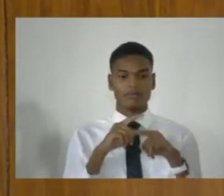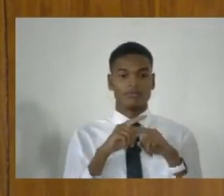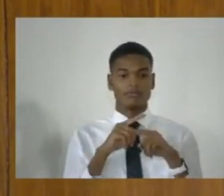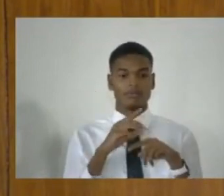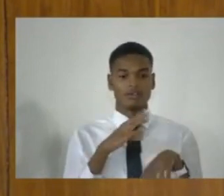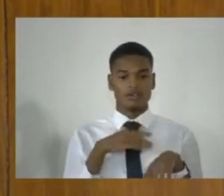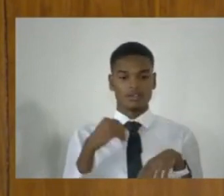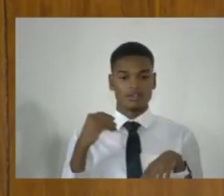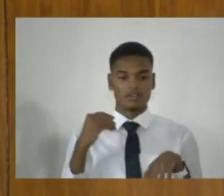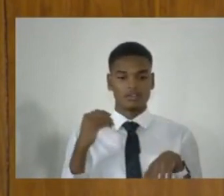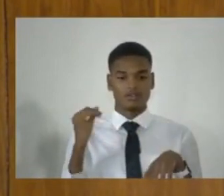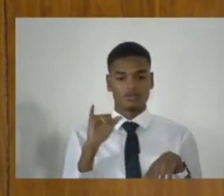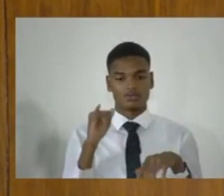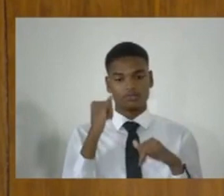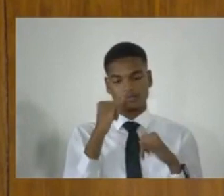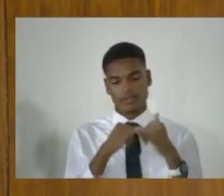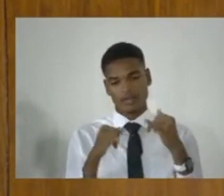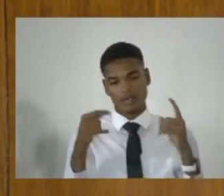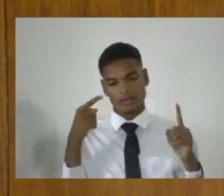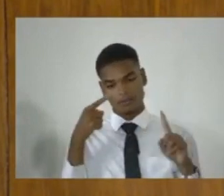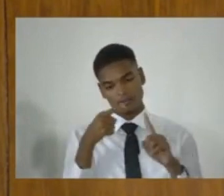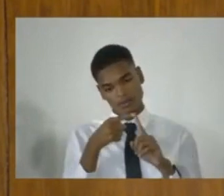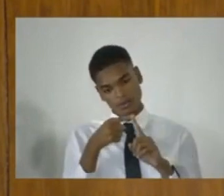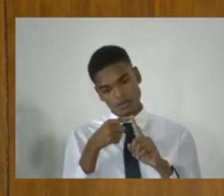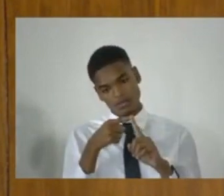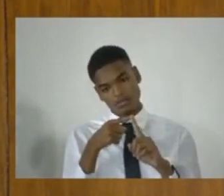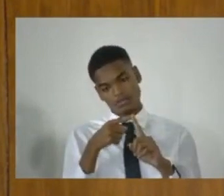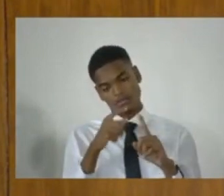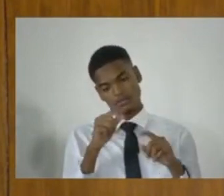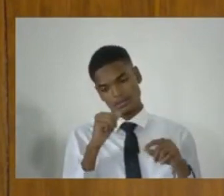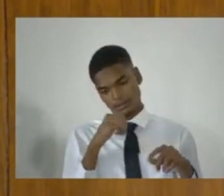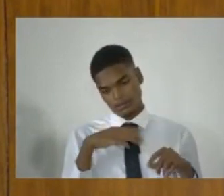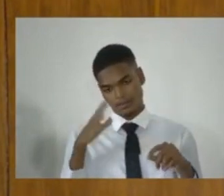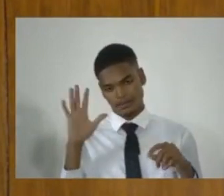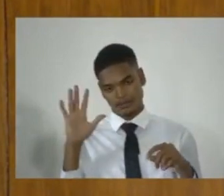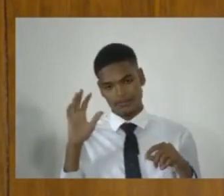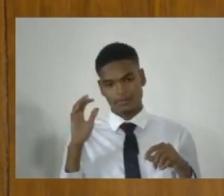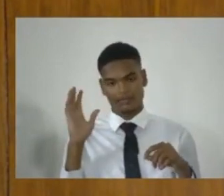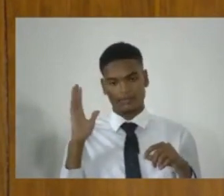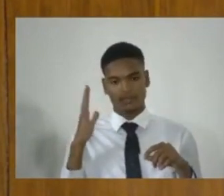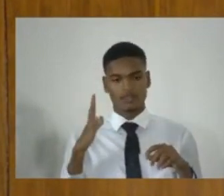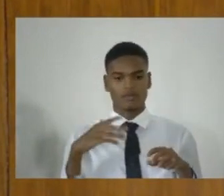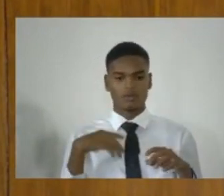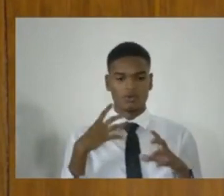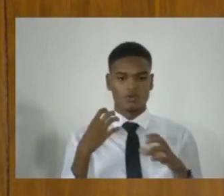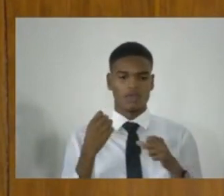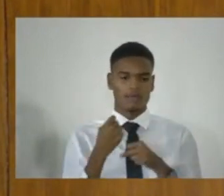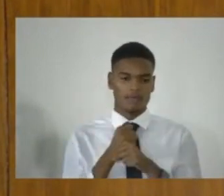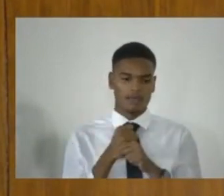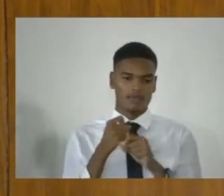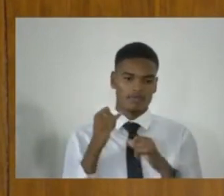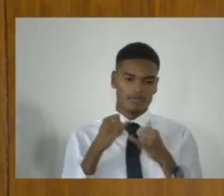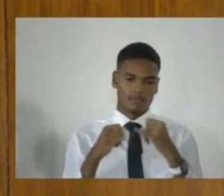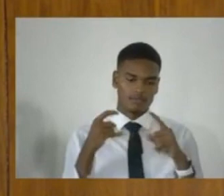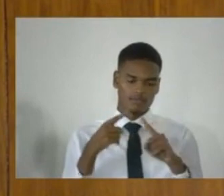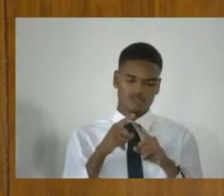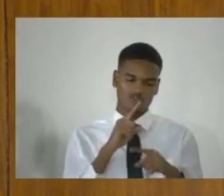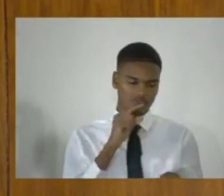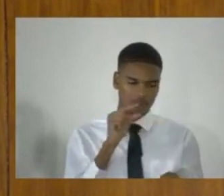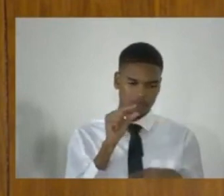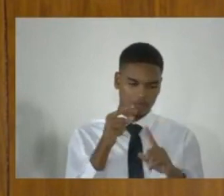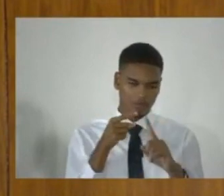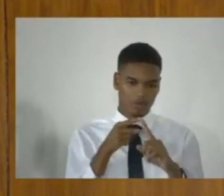And the final point, Madam Speaker, that I wish to make, is a small point,